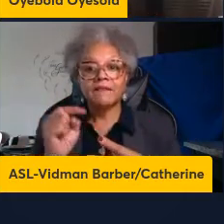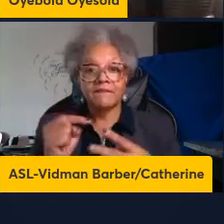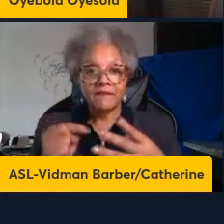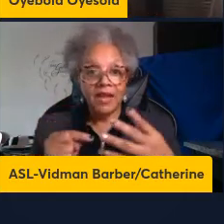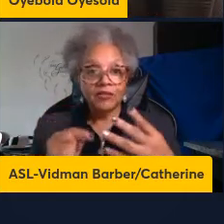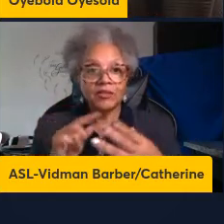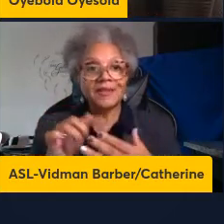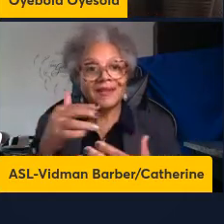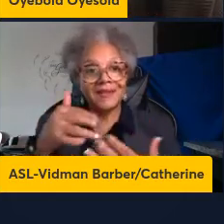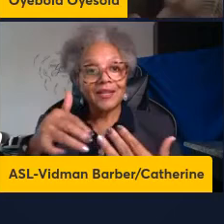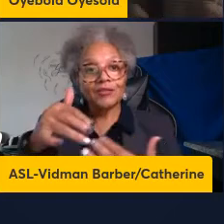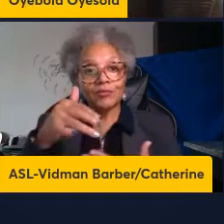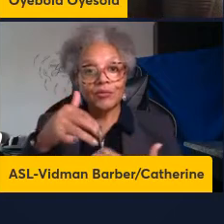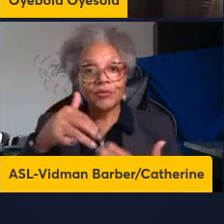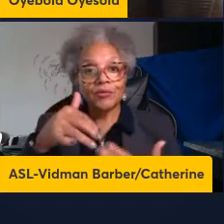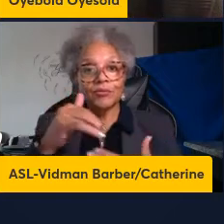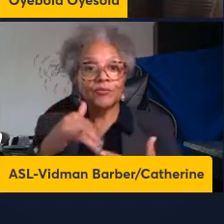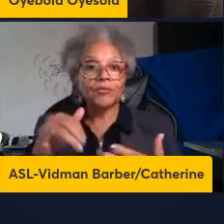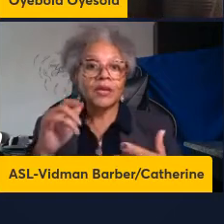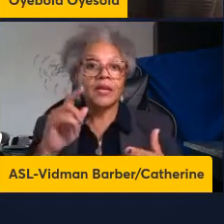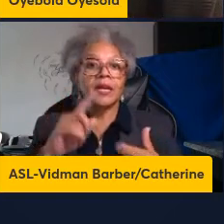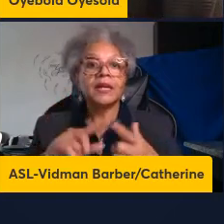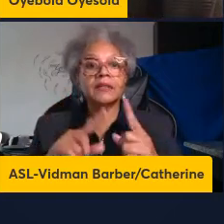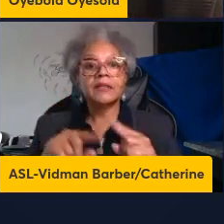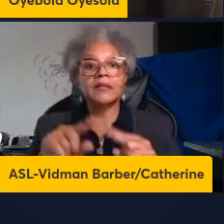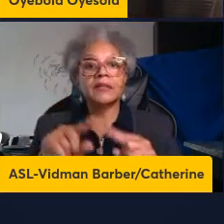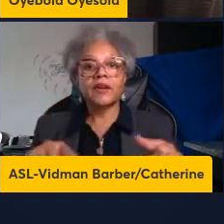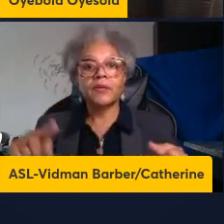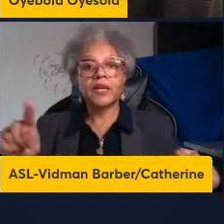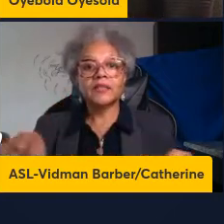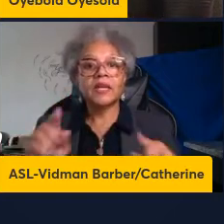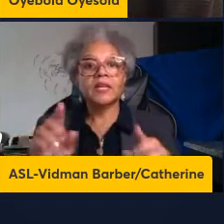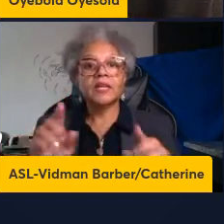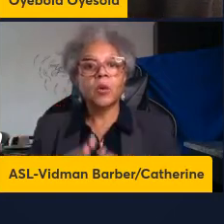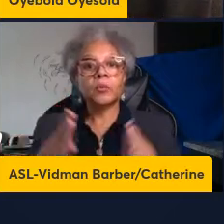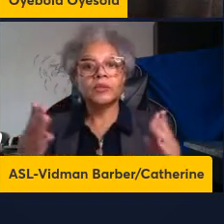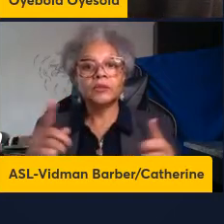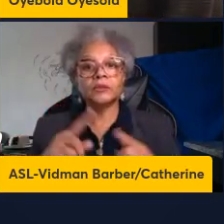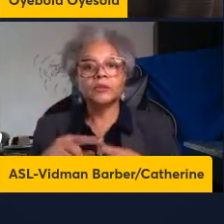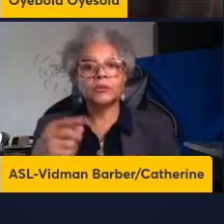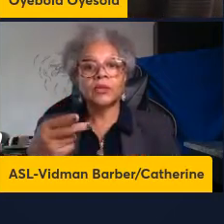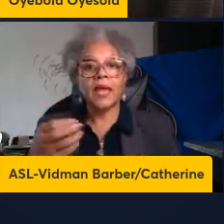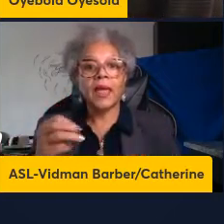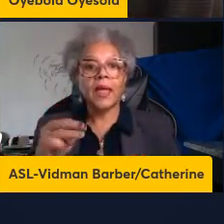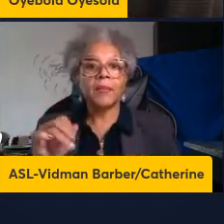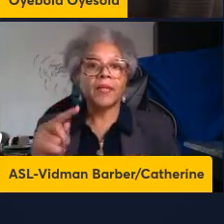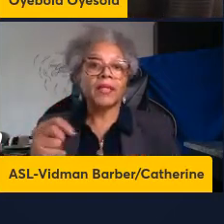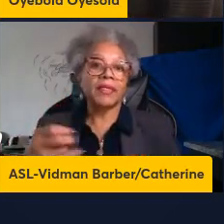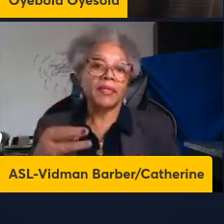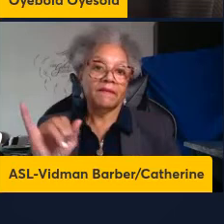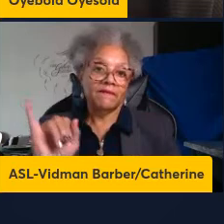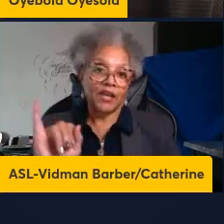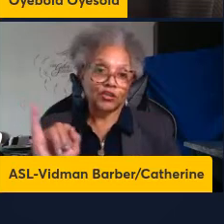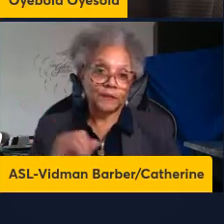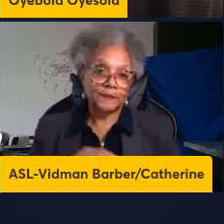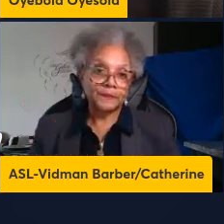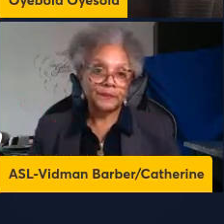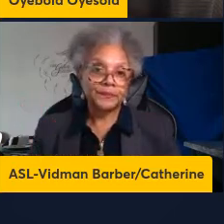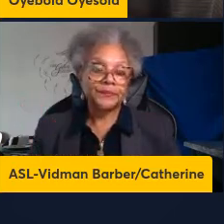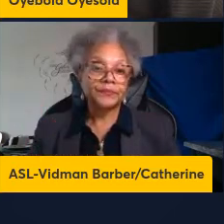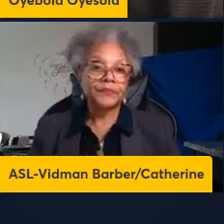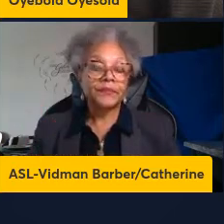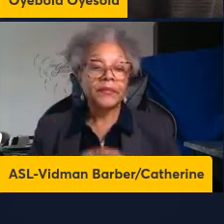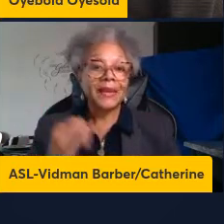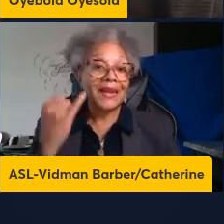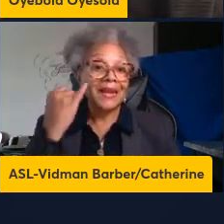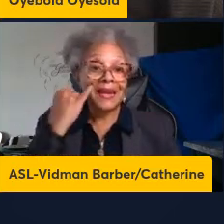interact to determine immune variation as well as susceptibility to helmet infection and in case